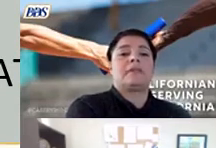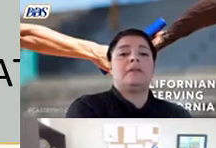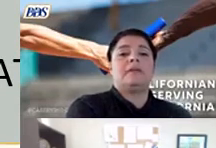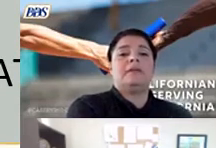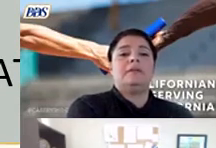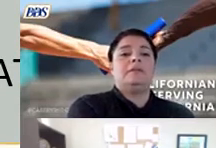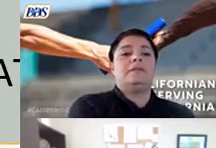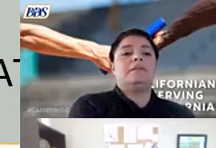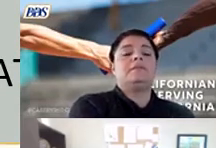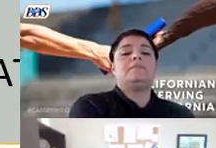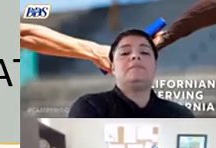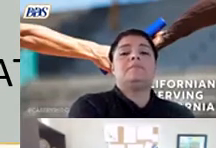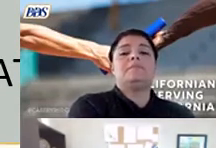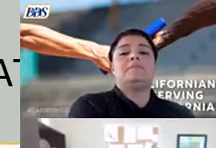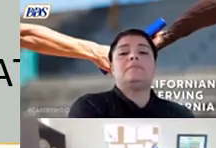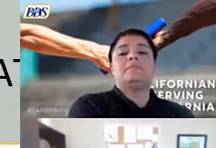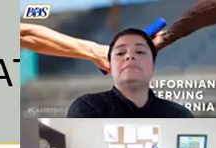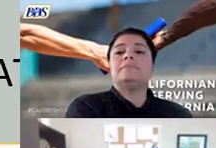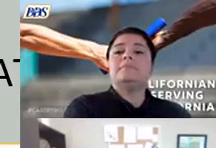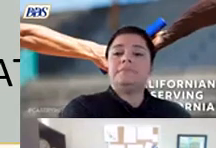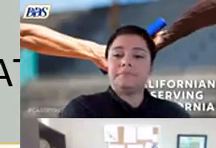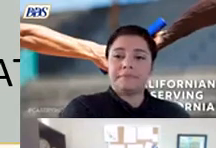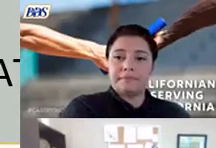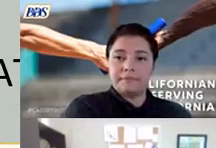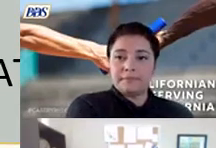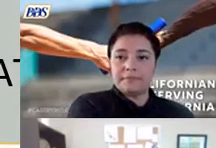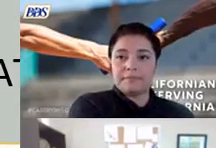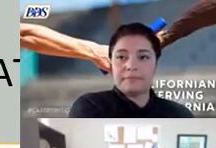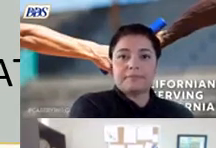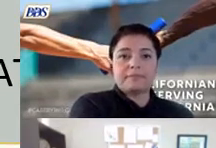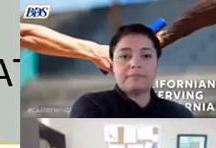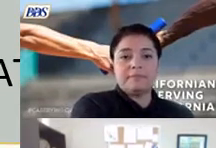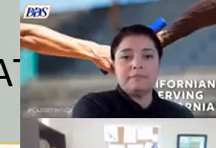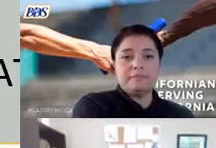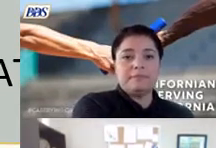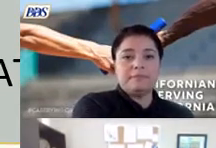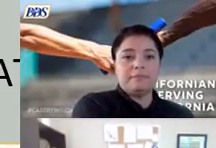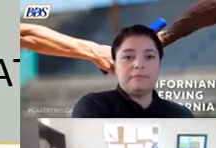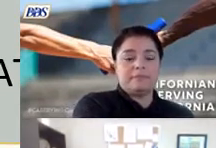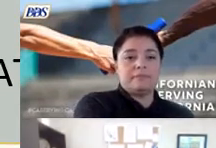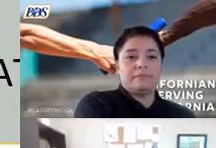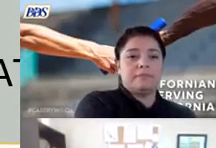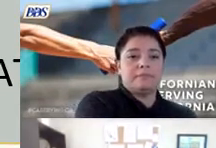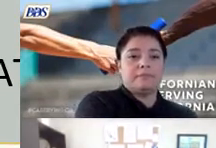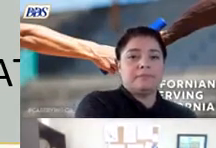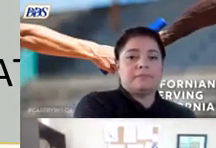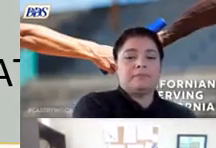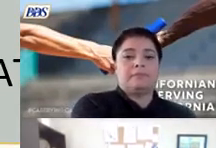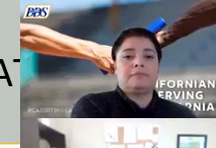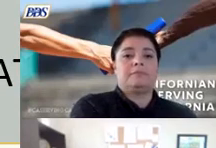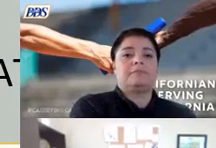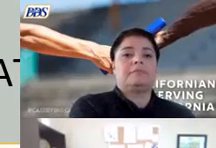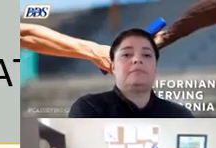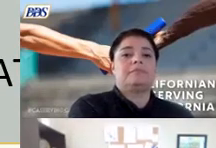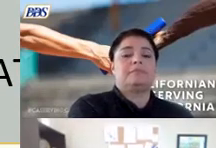ongoing implicit bias training and what we've been told is that there could be other uh trainings provided